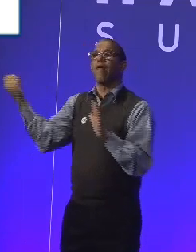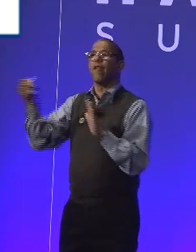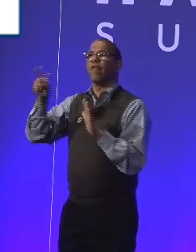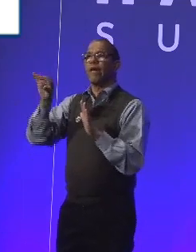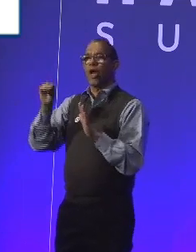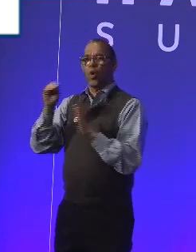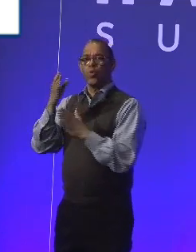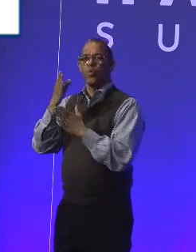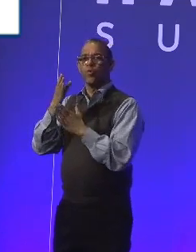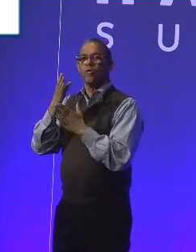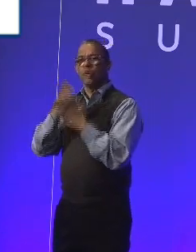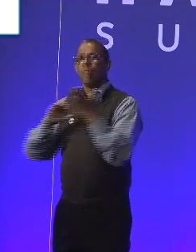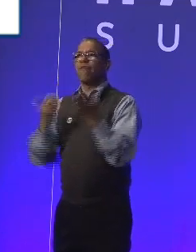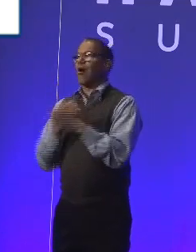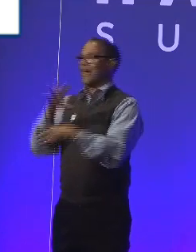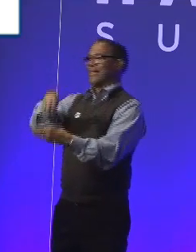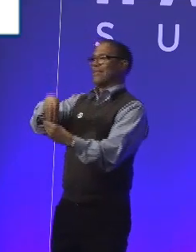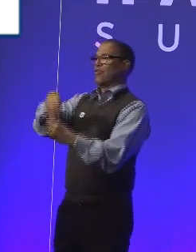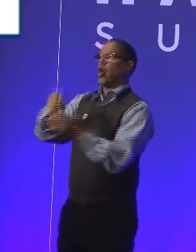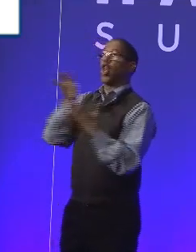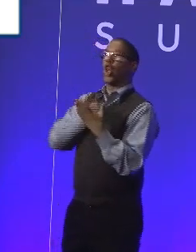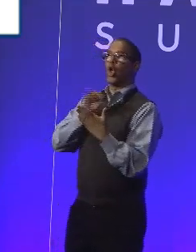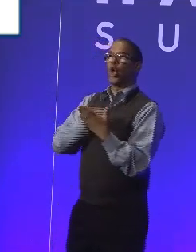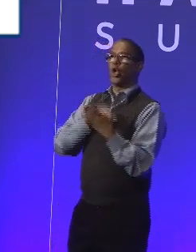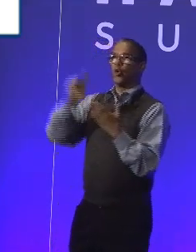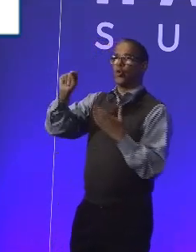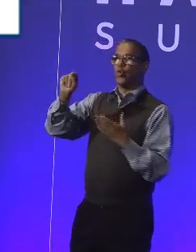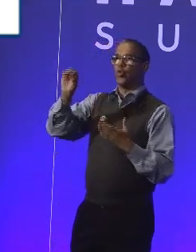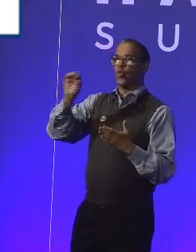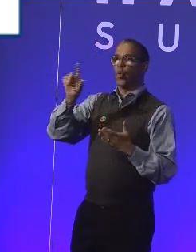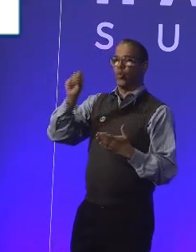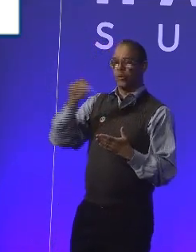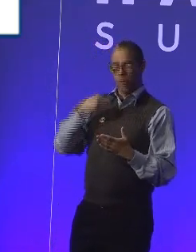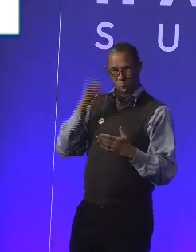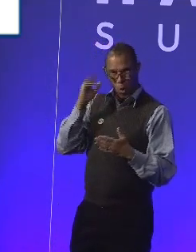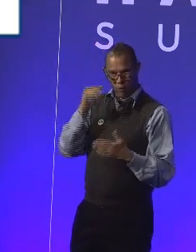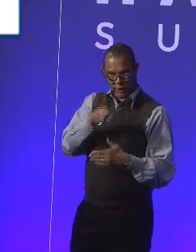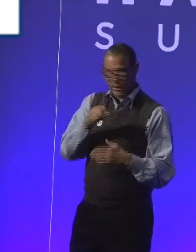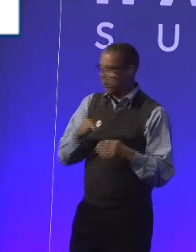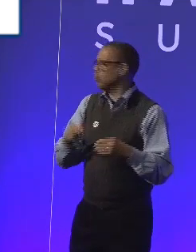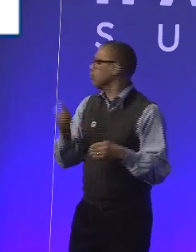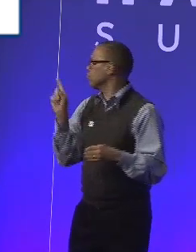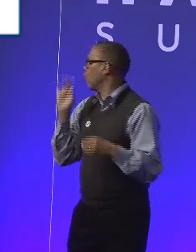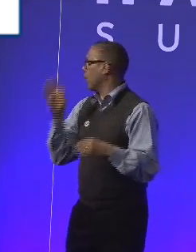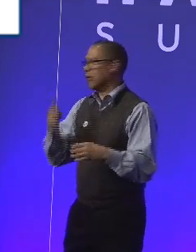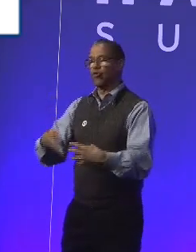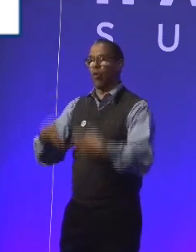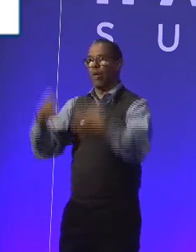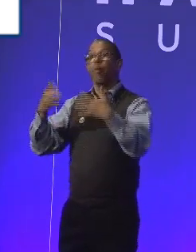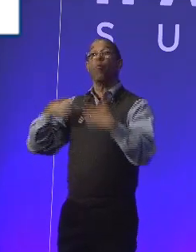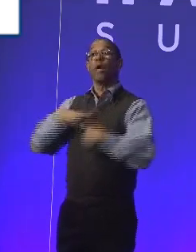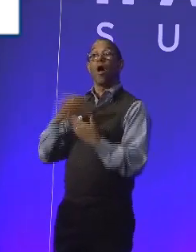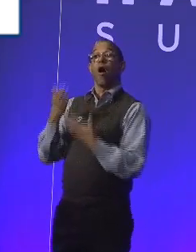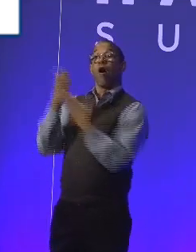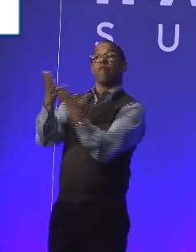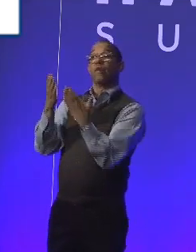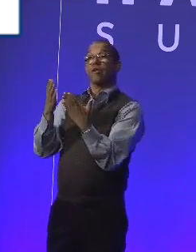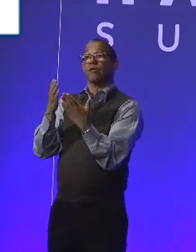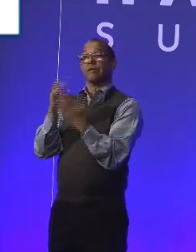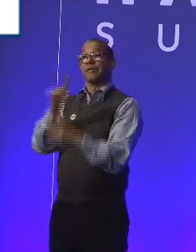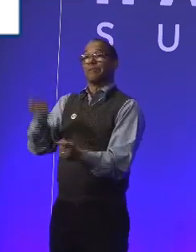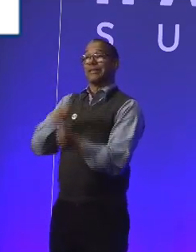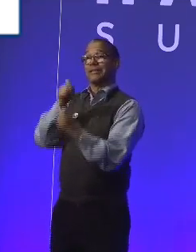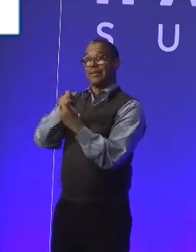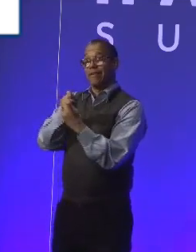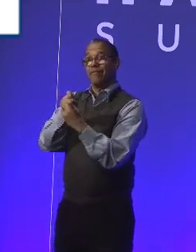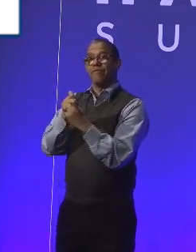internal learning tools. I hope that I'll just scroll up. But essentially, we offer very specific and rich training for people all